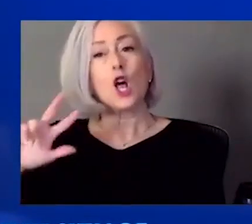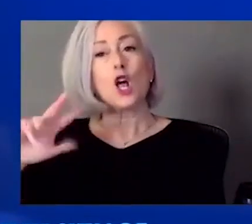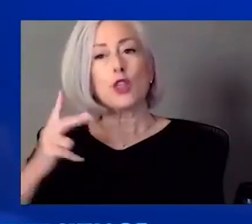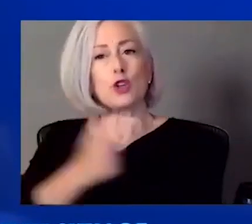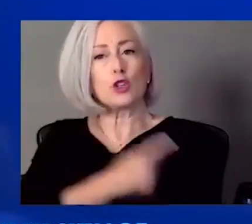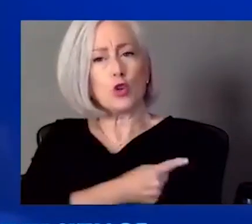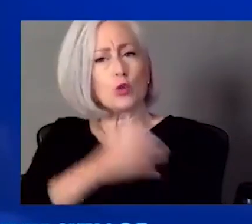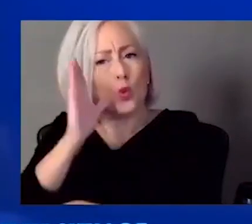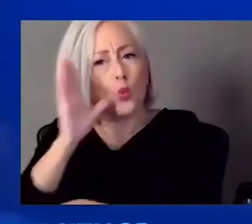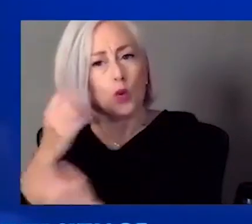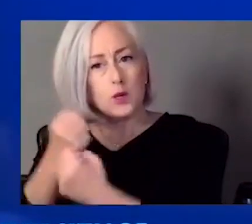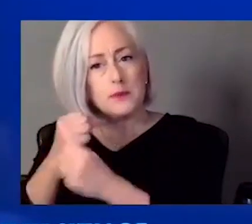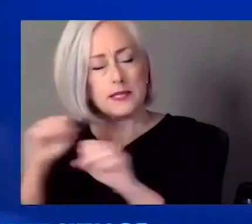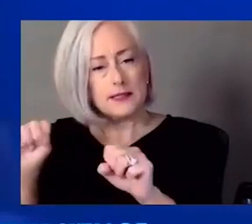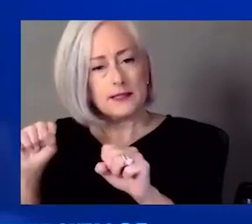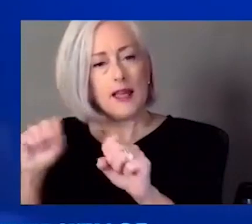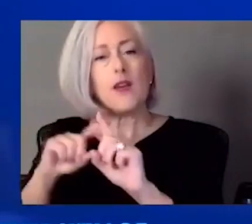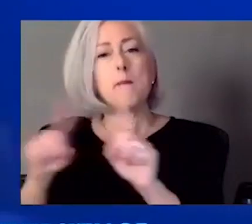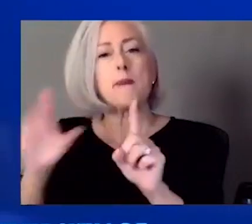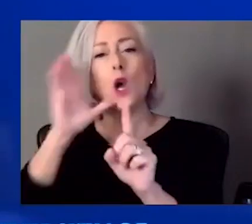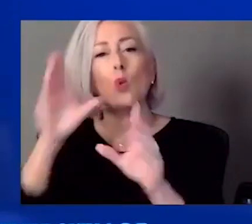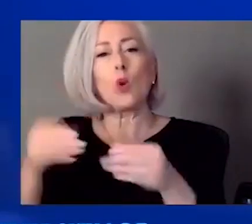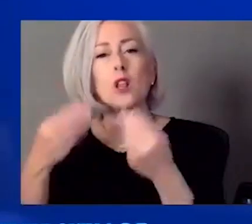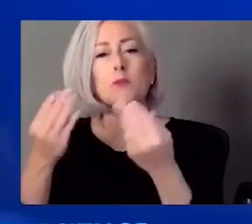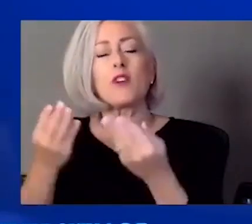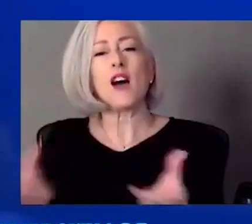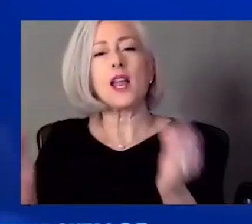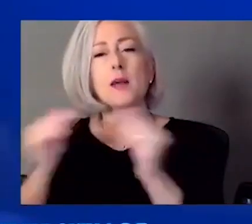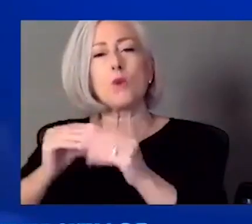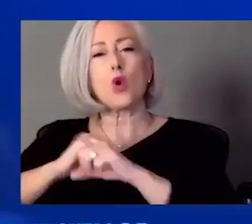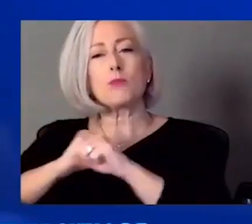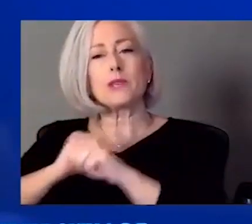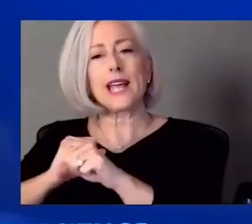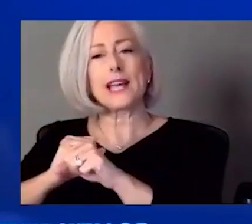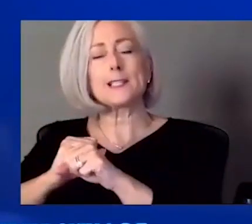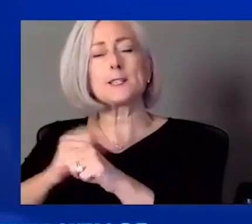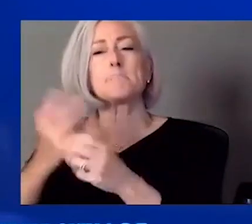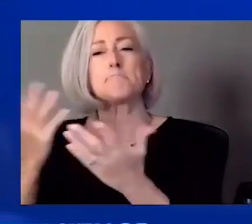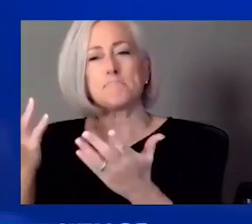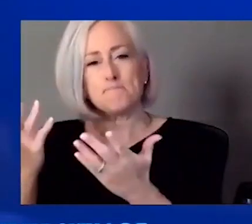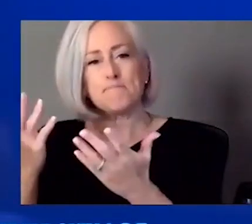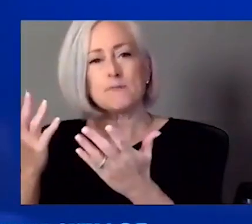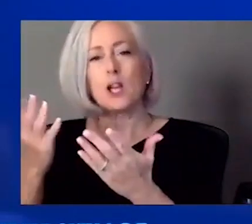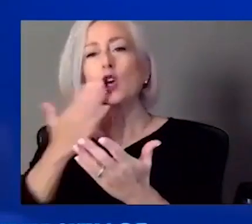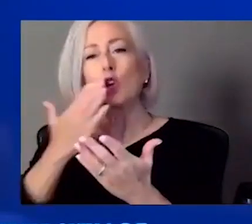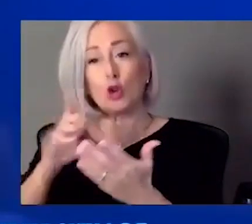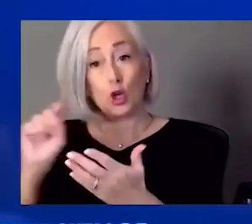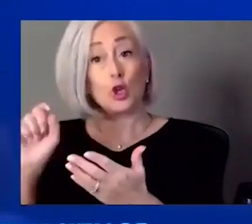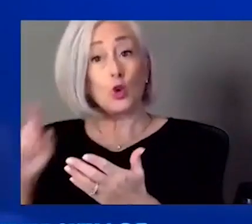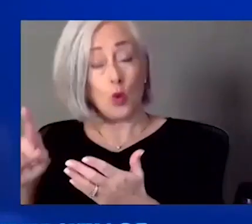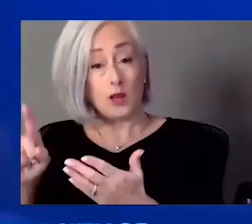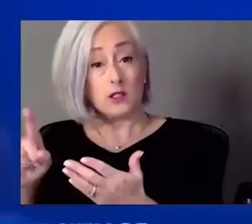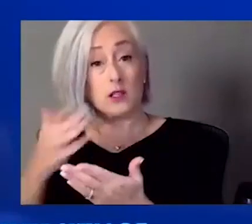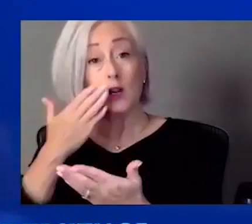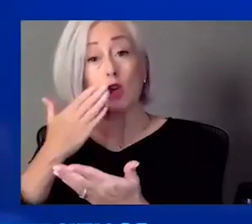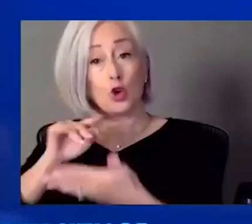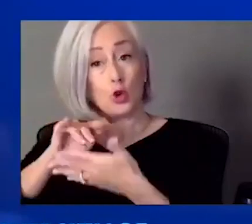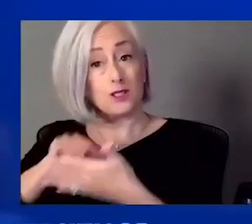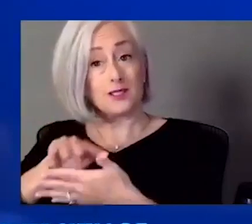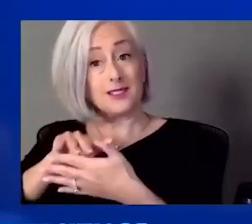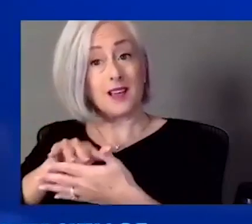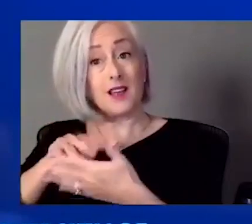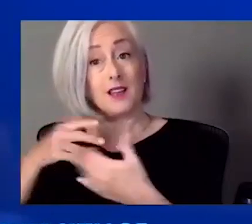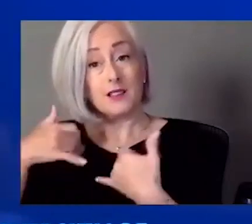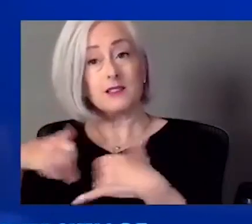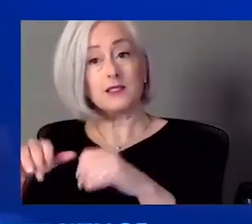Just, uh, will it provide more protection? I think this is a good question to ask. This is a good study that's, uh, undergoing and hopefully we'll have